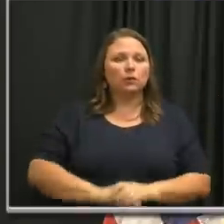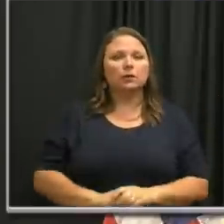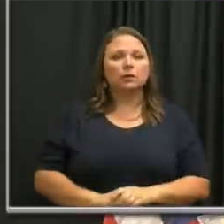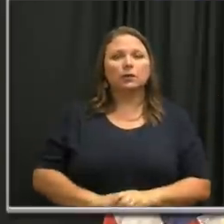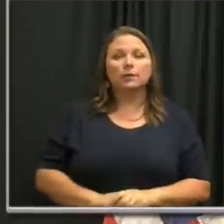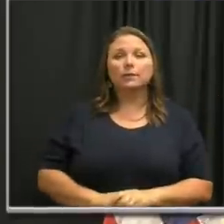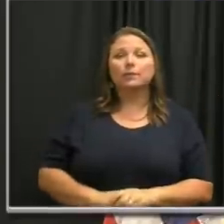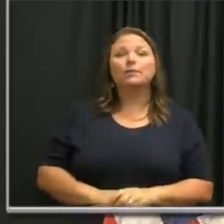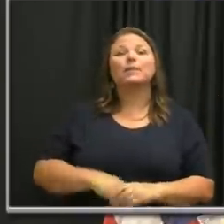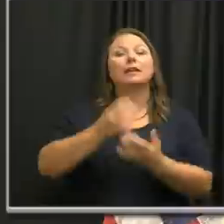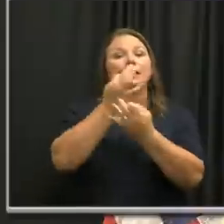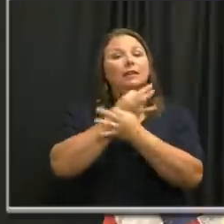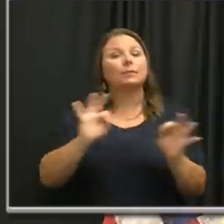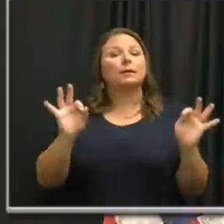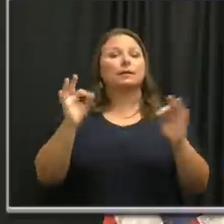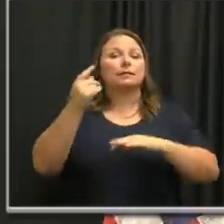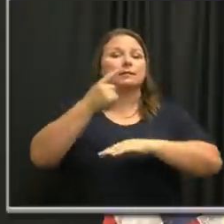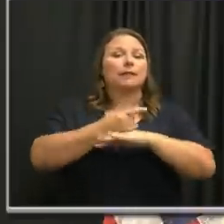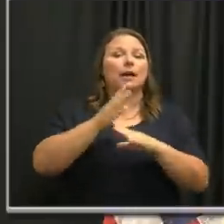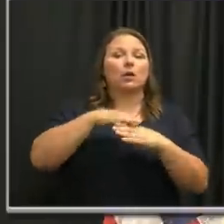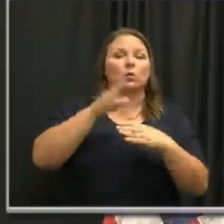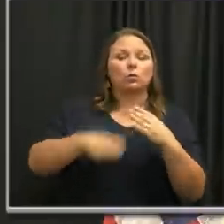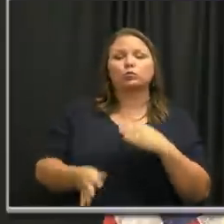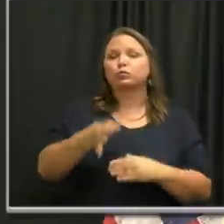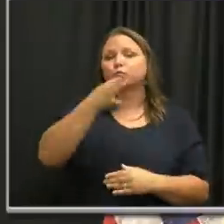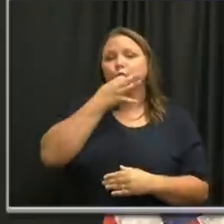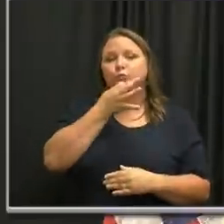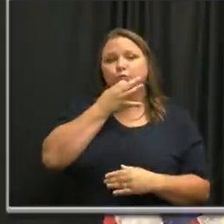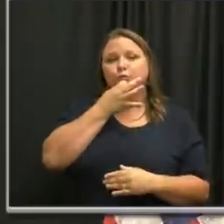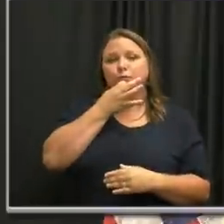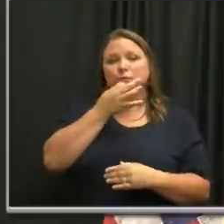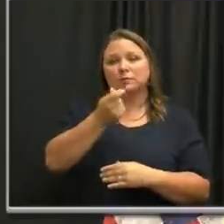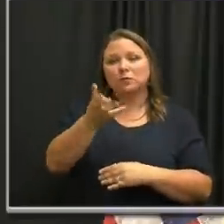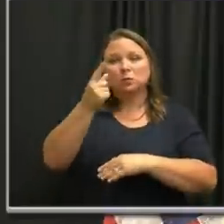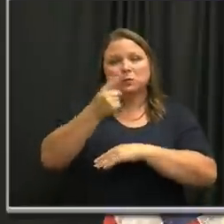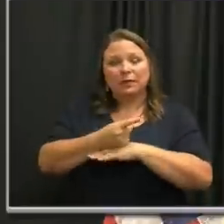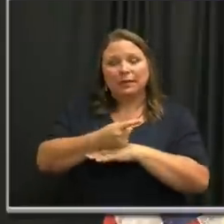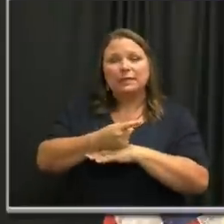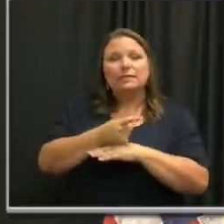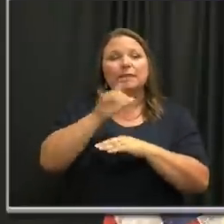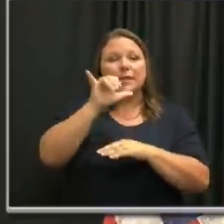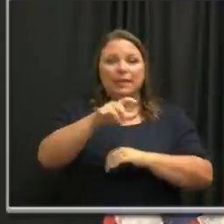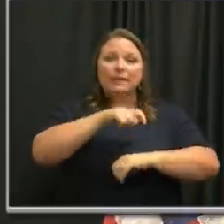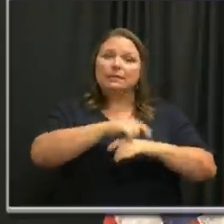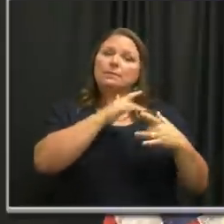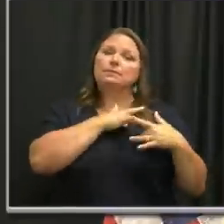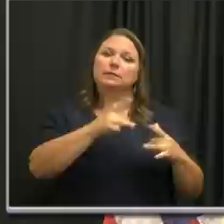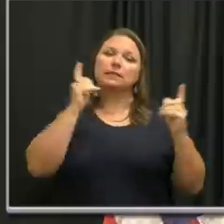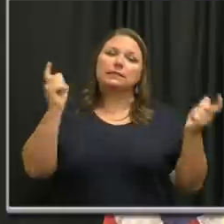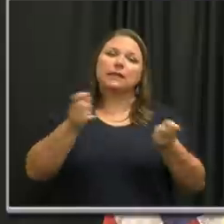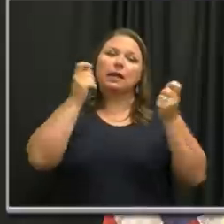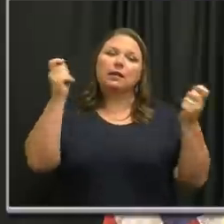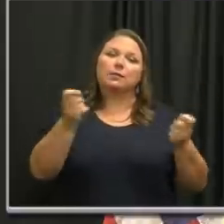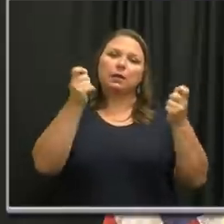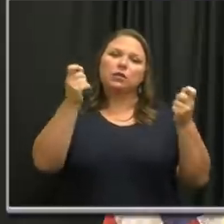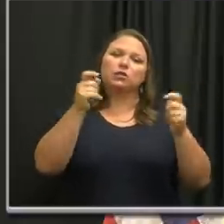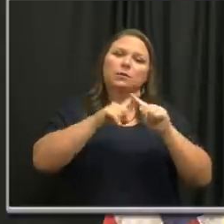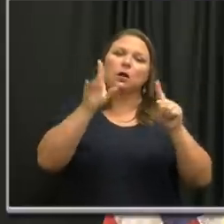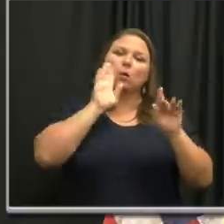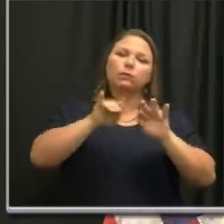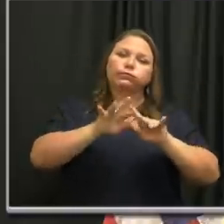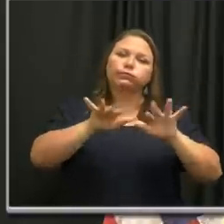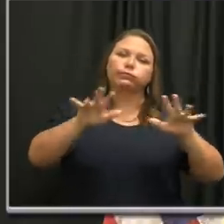Independence Day weekend is upon us now, and it is a time when celebrations can easily drive the virus